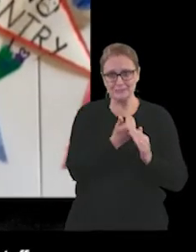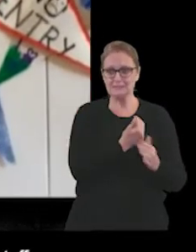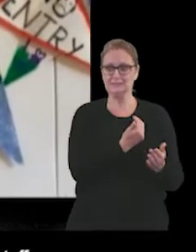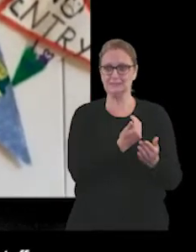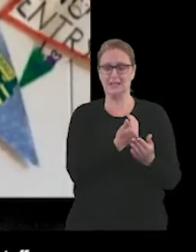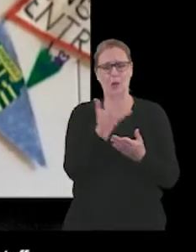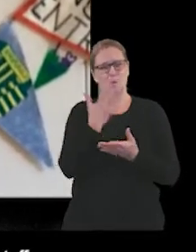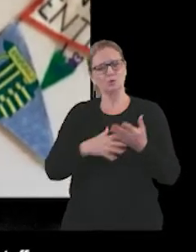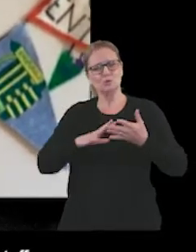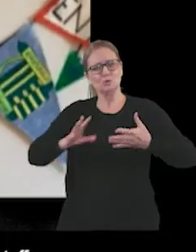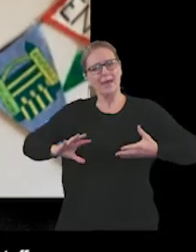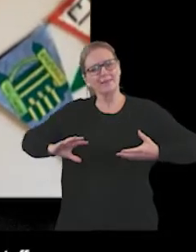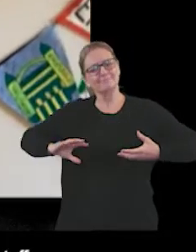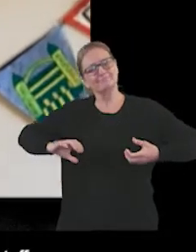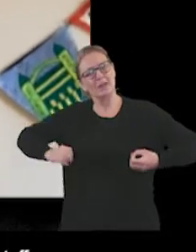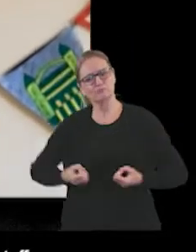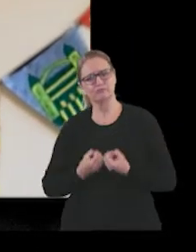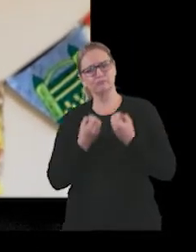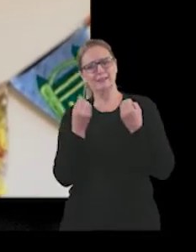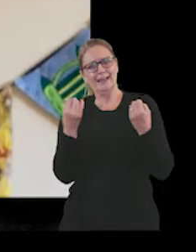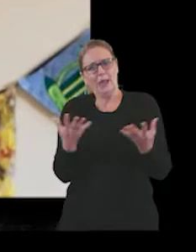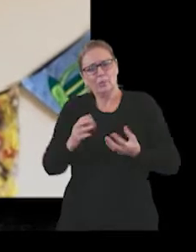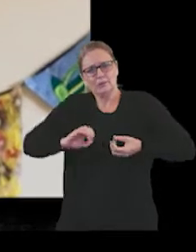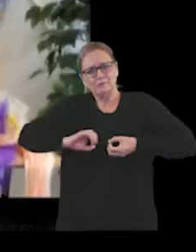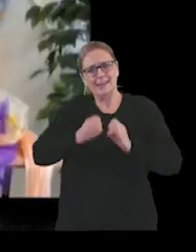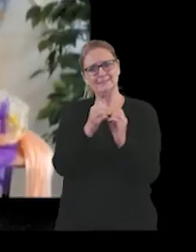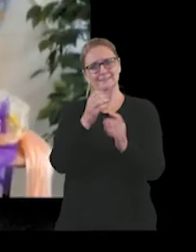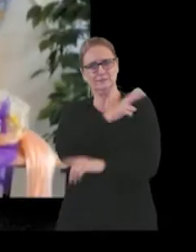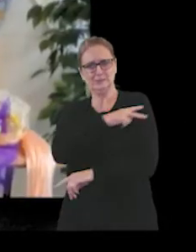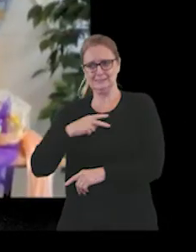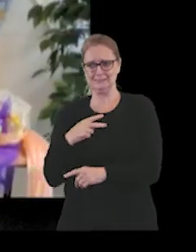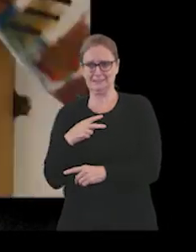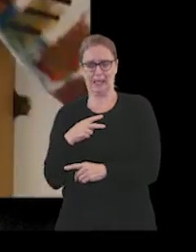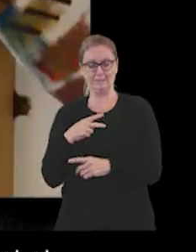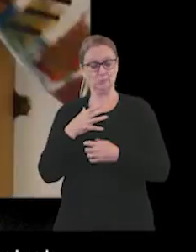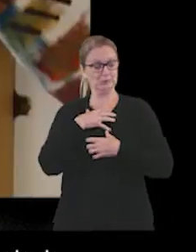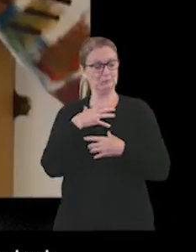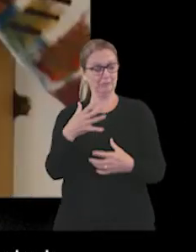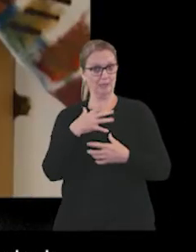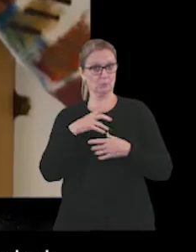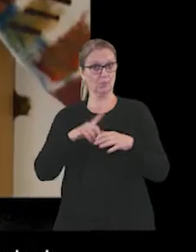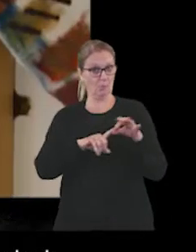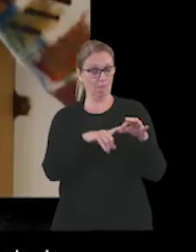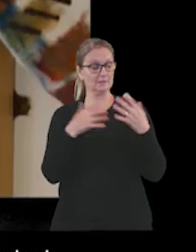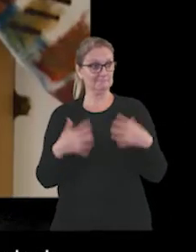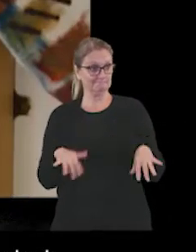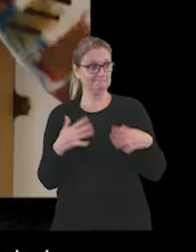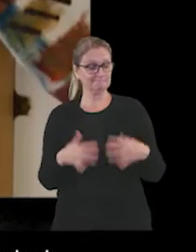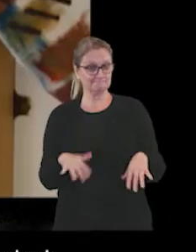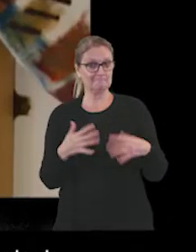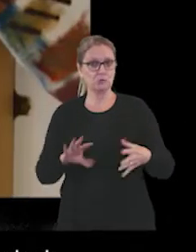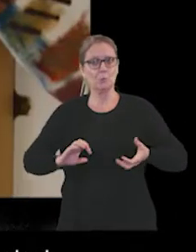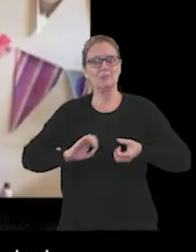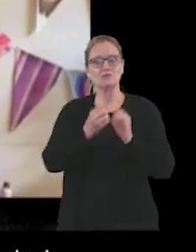staff and all the poems are really excellent. I was really surprised by the quality. So we've created a poetry book and